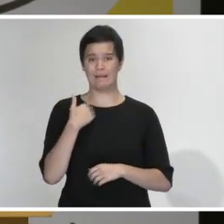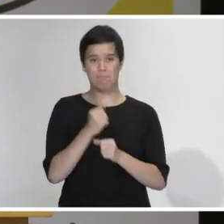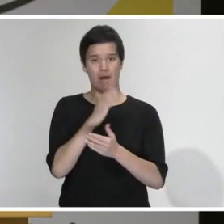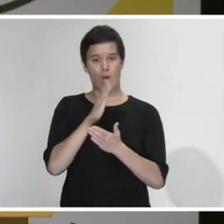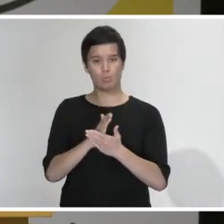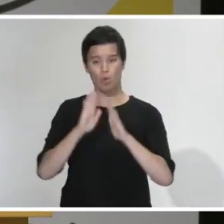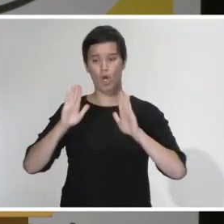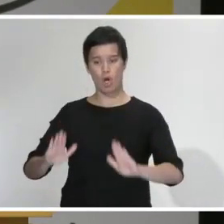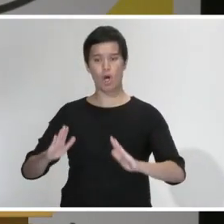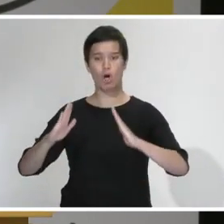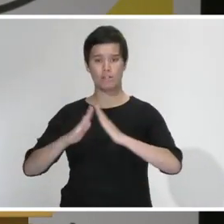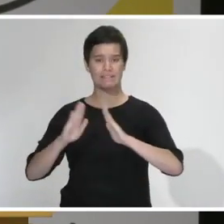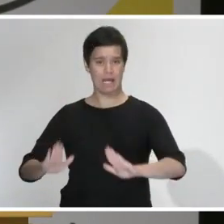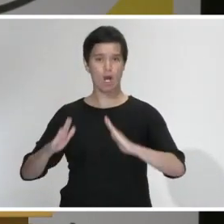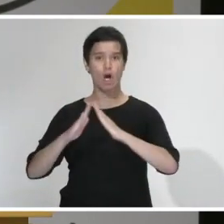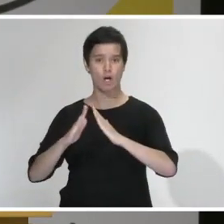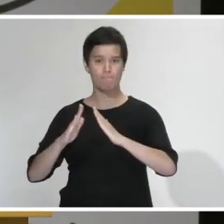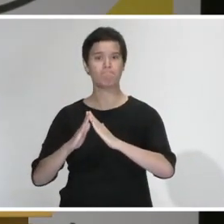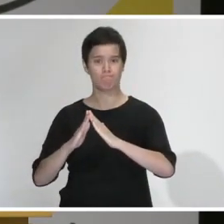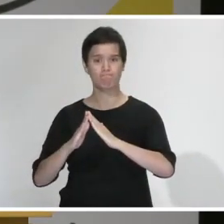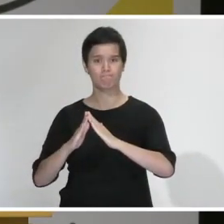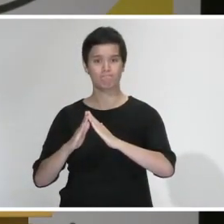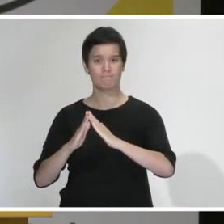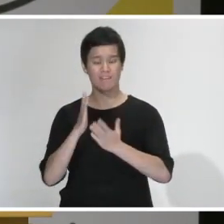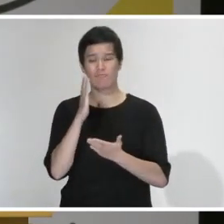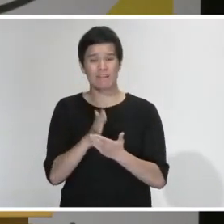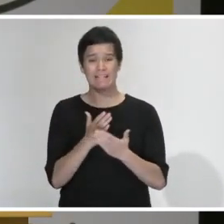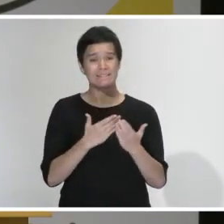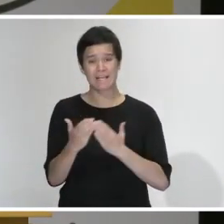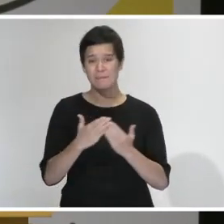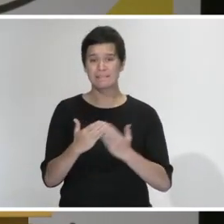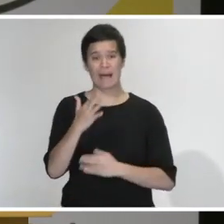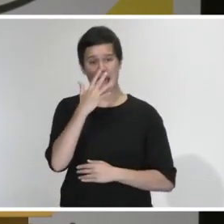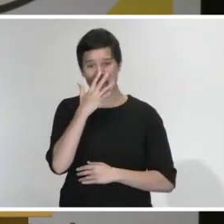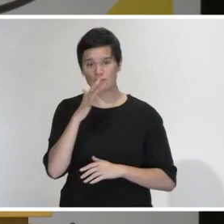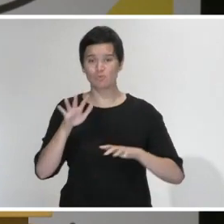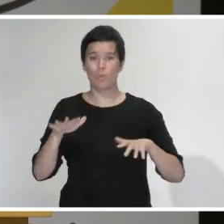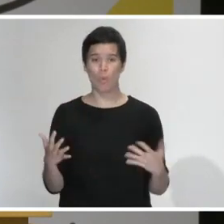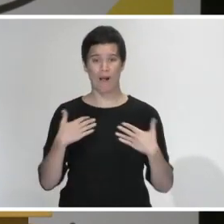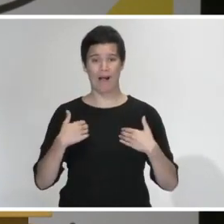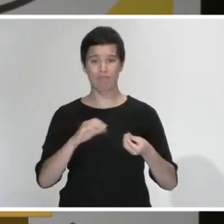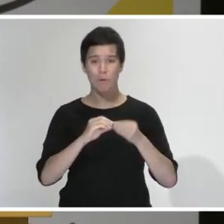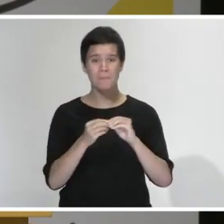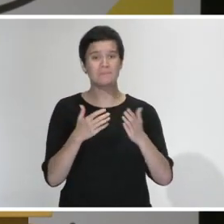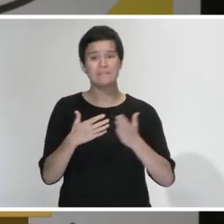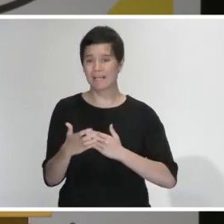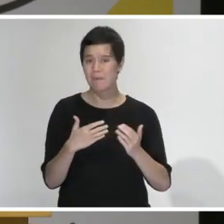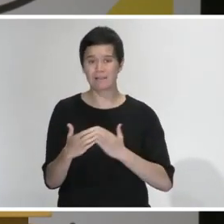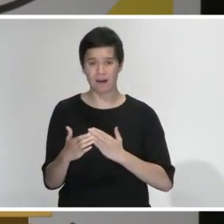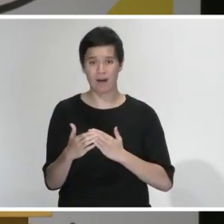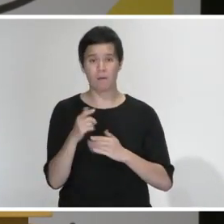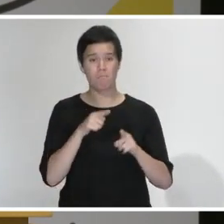way they can be protected from the virus, regardless of age or indeed of pre-existing condition. So I think in the current arrangements,